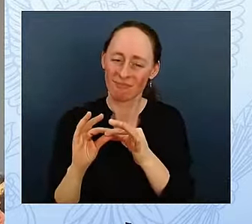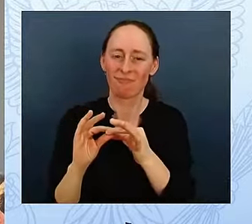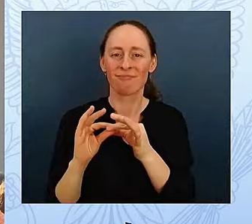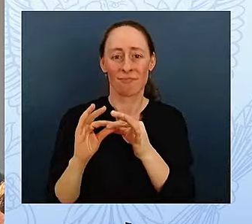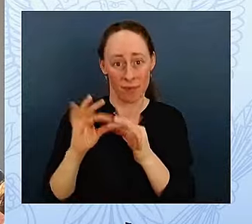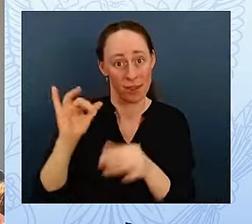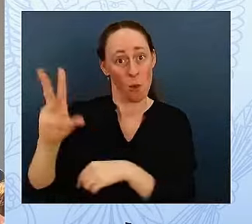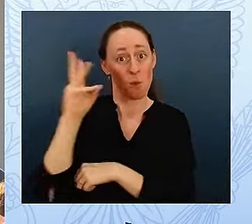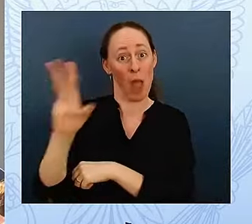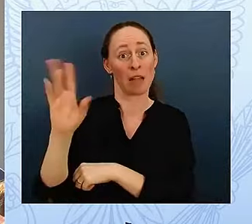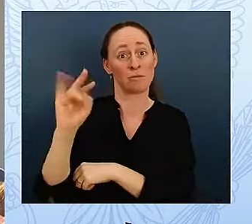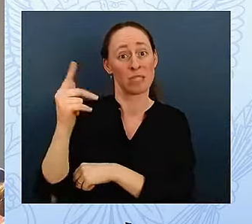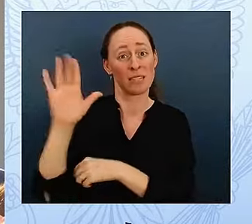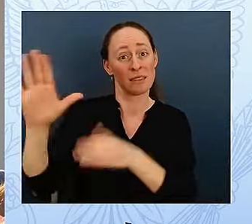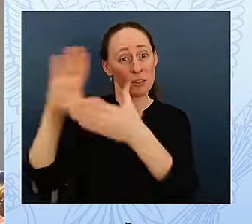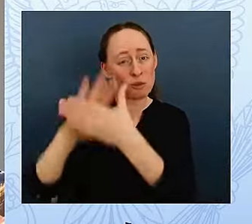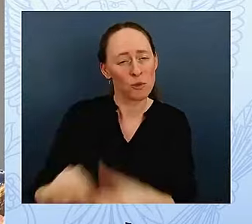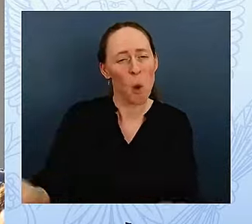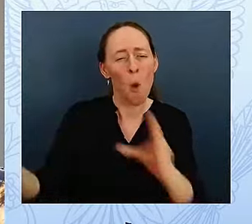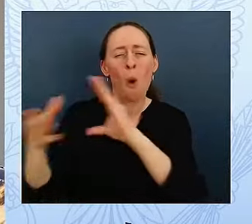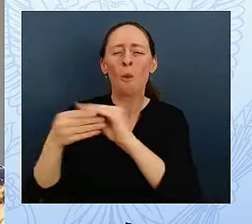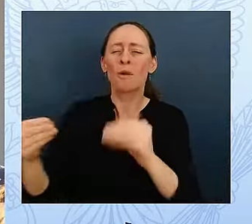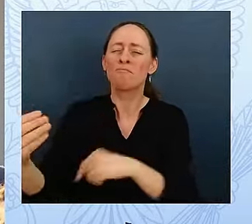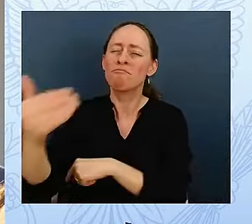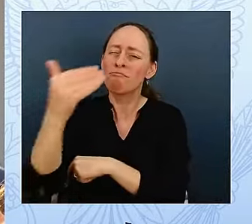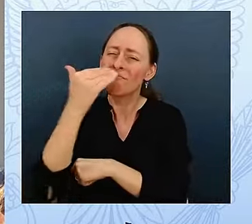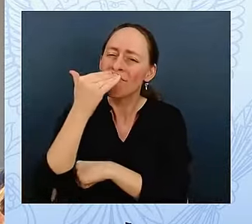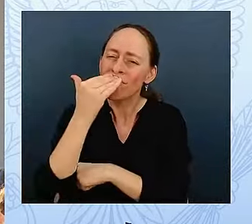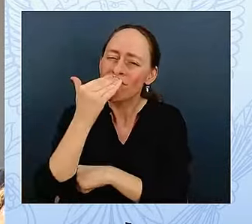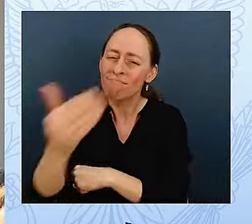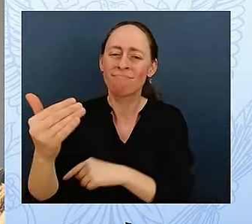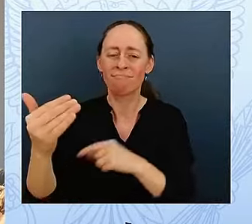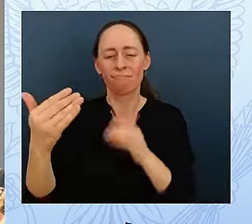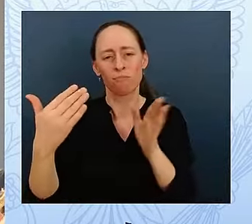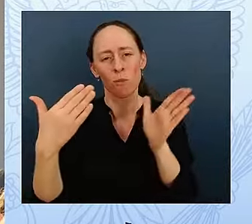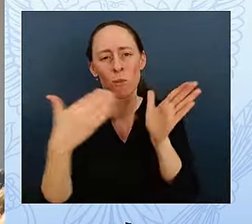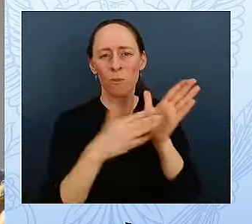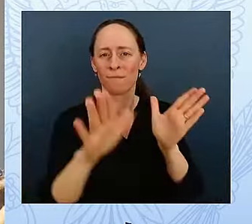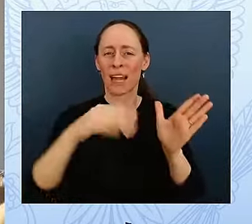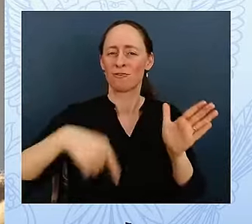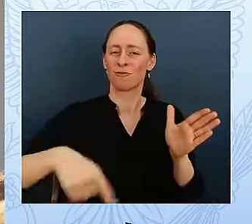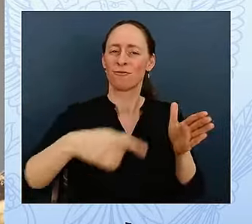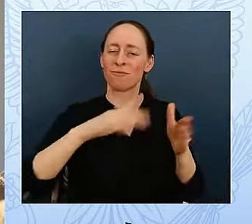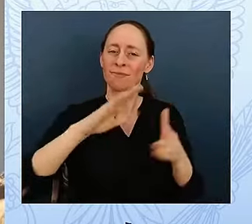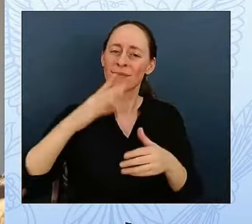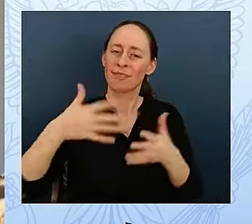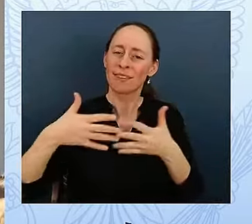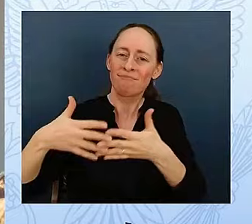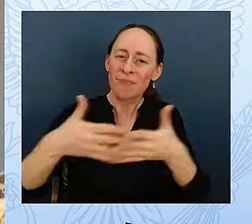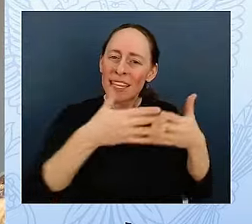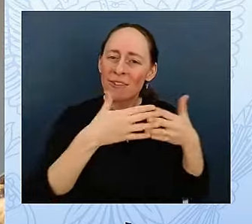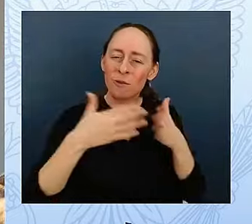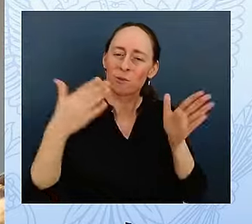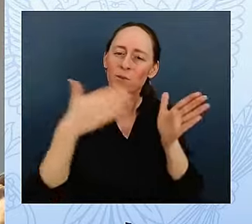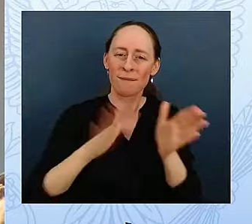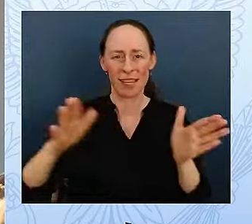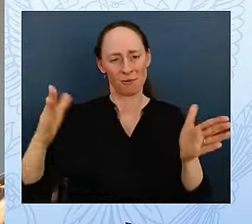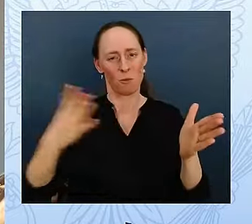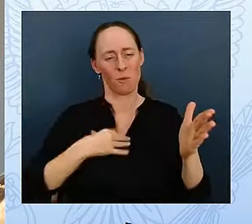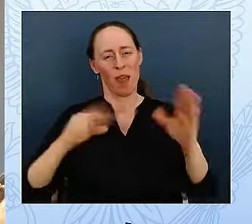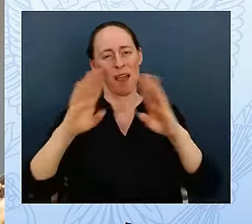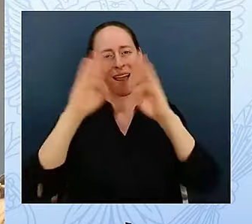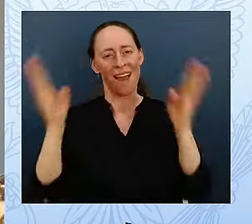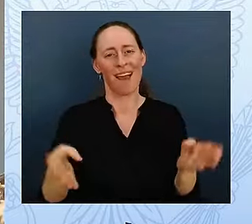that we create here dedicated to a purpose greater than any one of us. Yes. I see it every